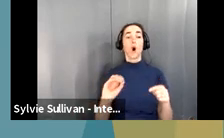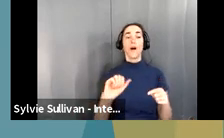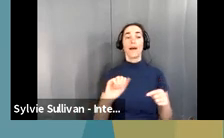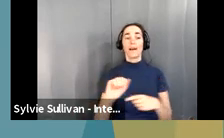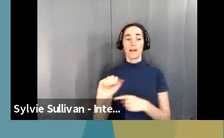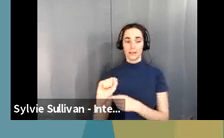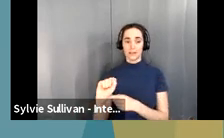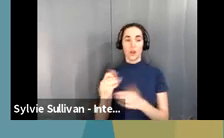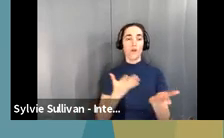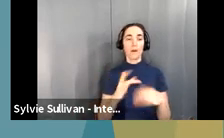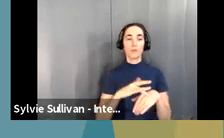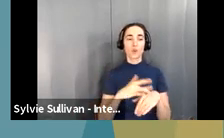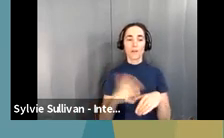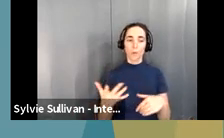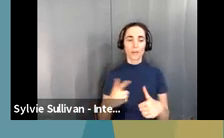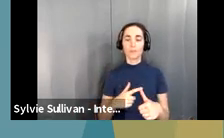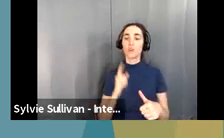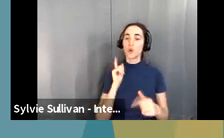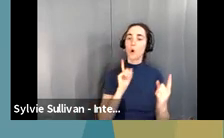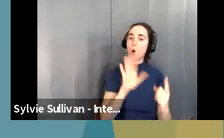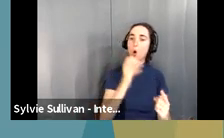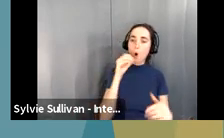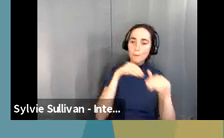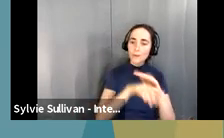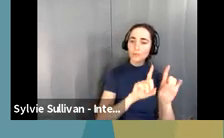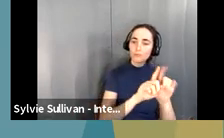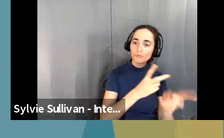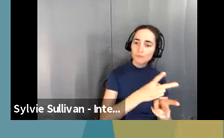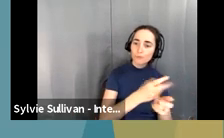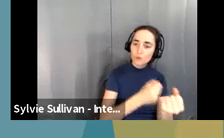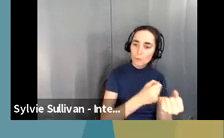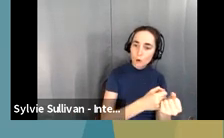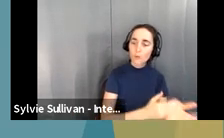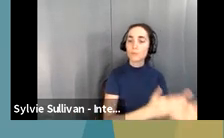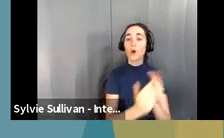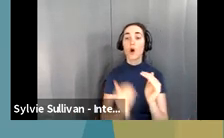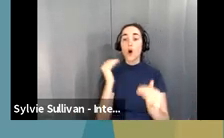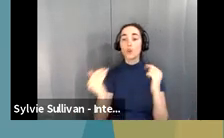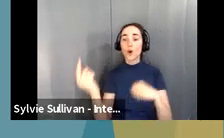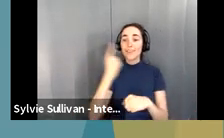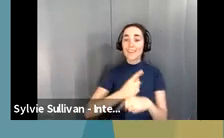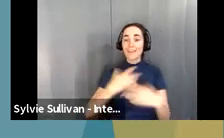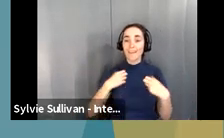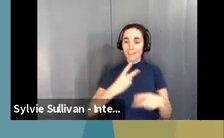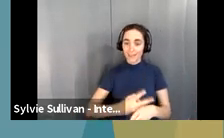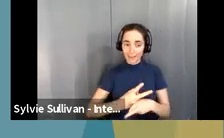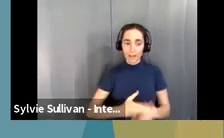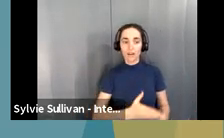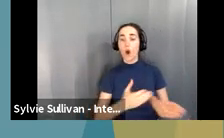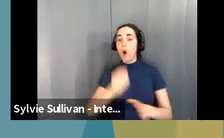personal care attendance services, adult day healthcare, home modifications,